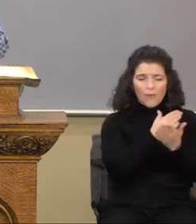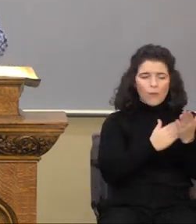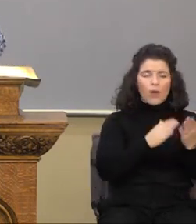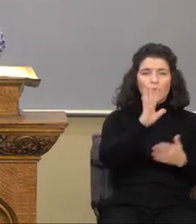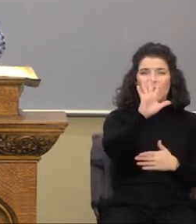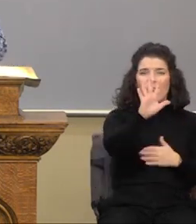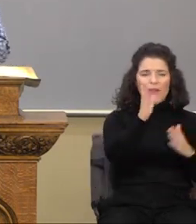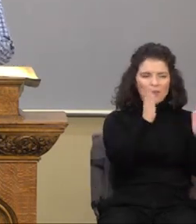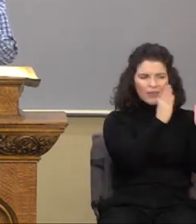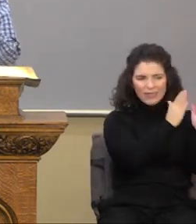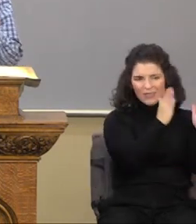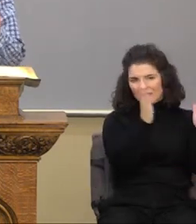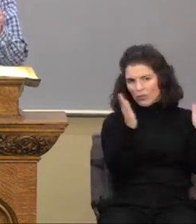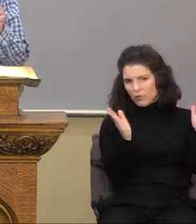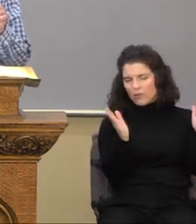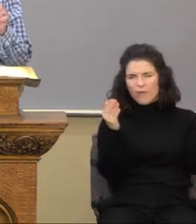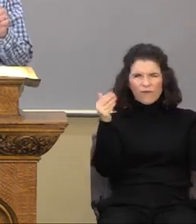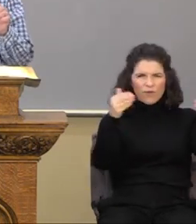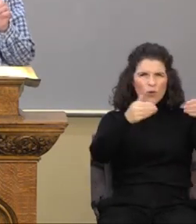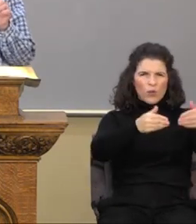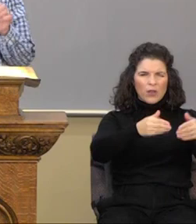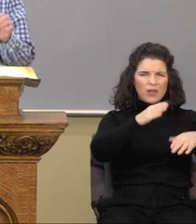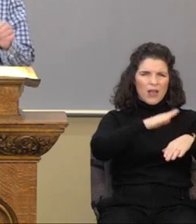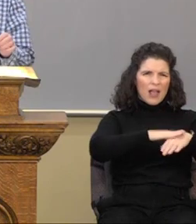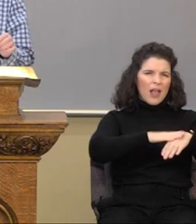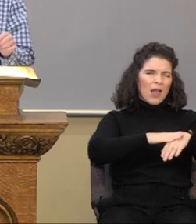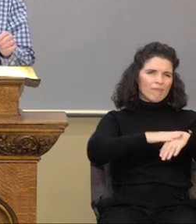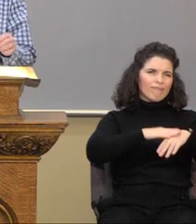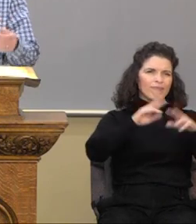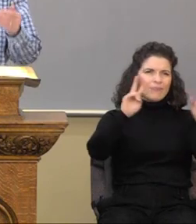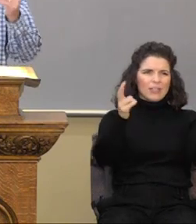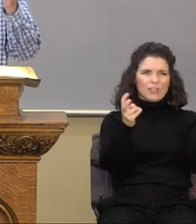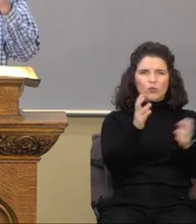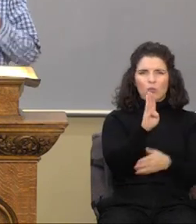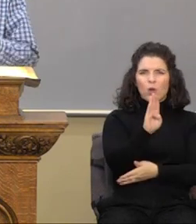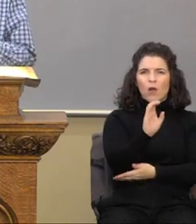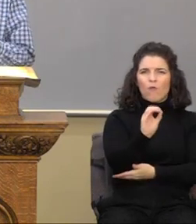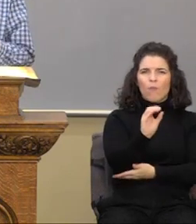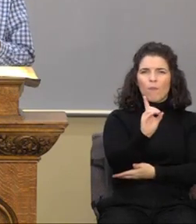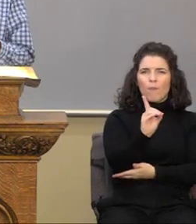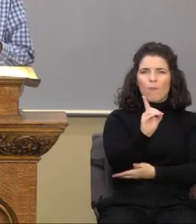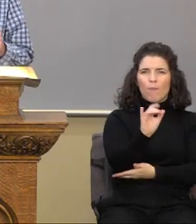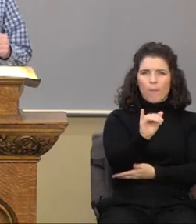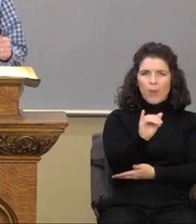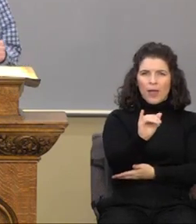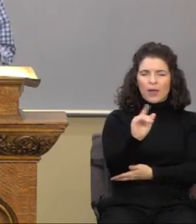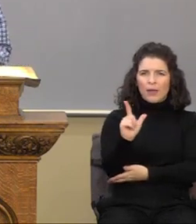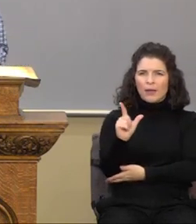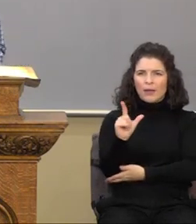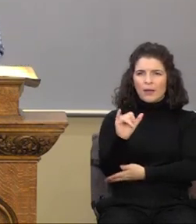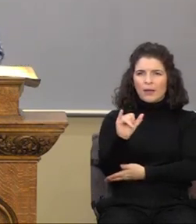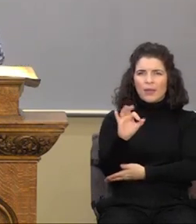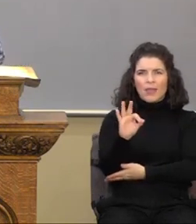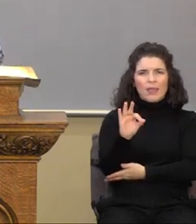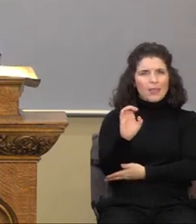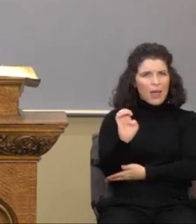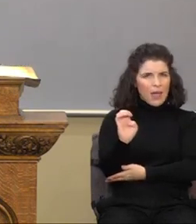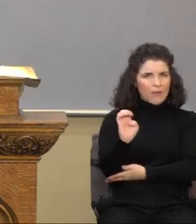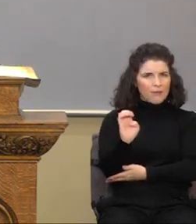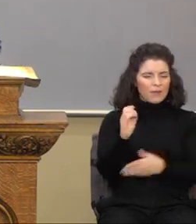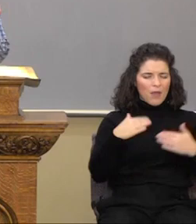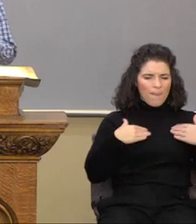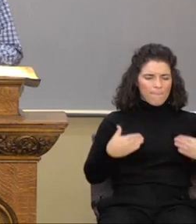series focusing in on the issue of body life. And we're in a section here in 1 Corinthians chapter 12